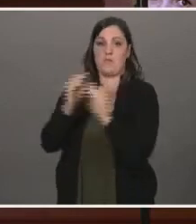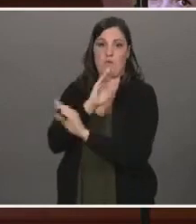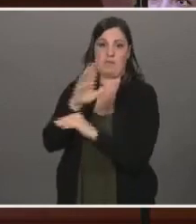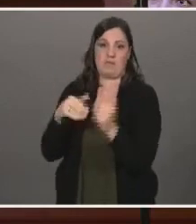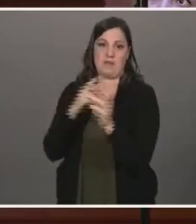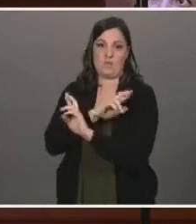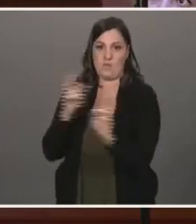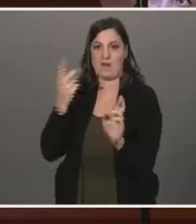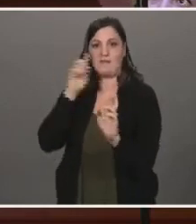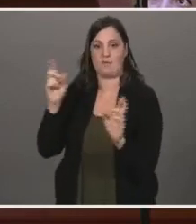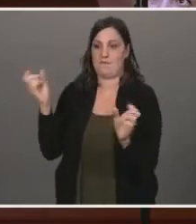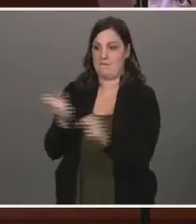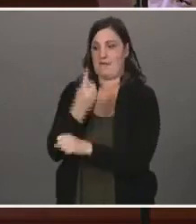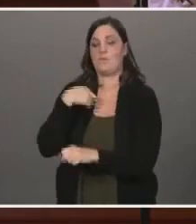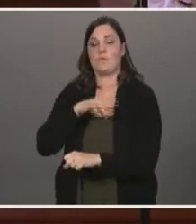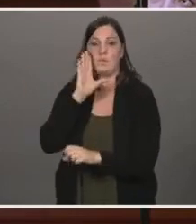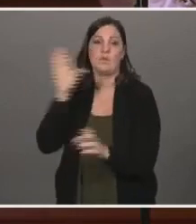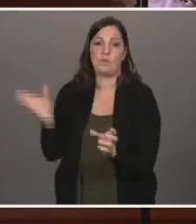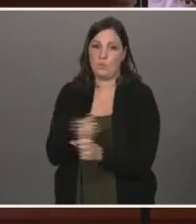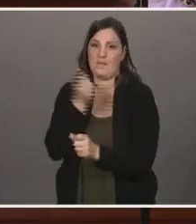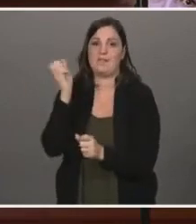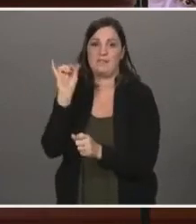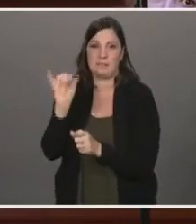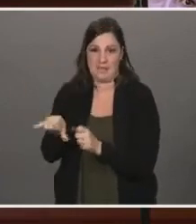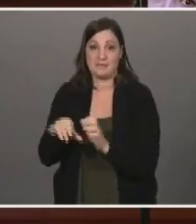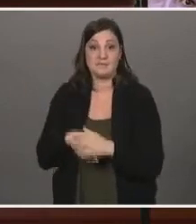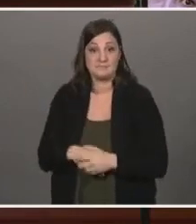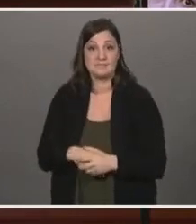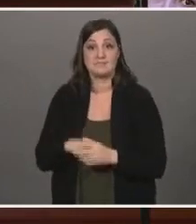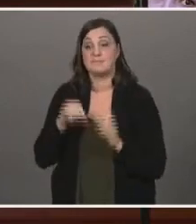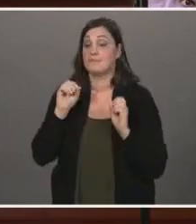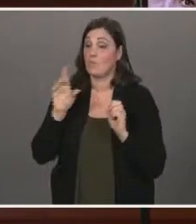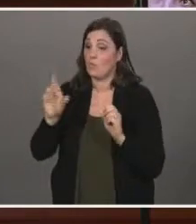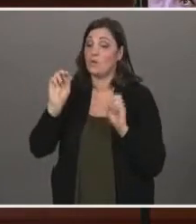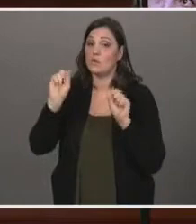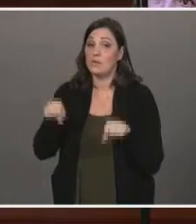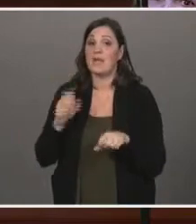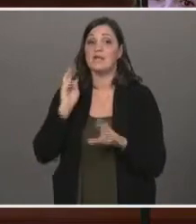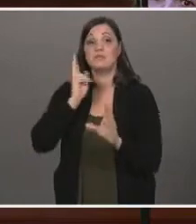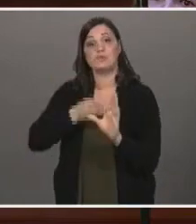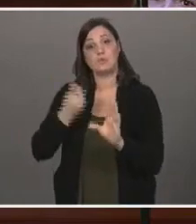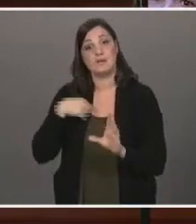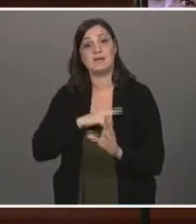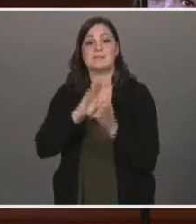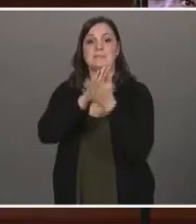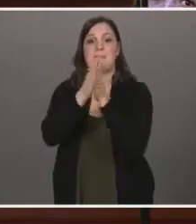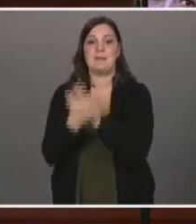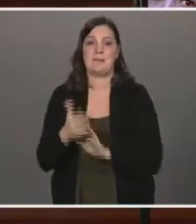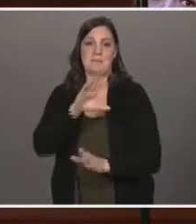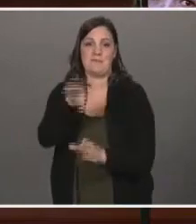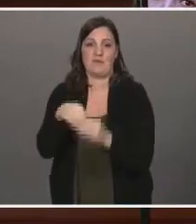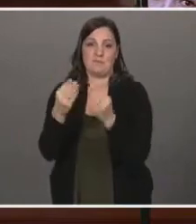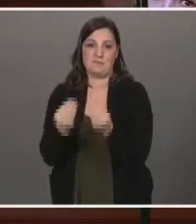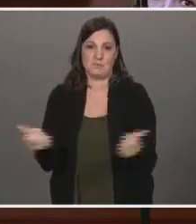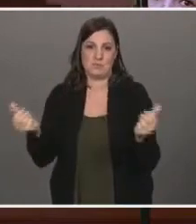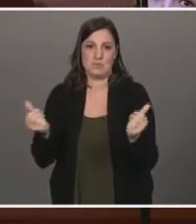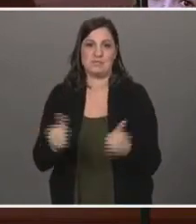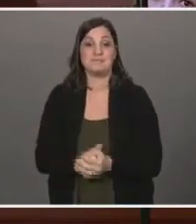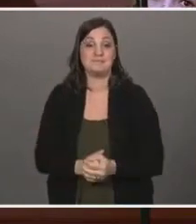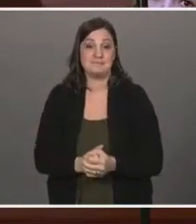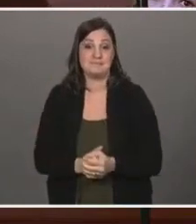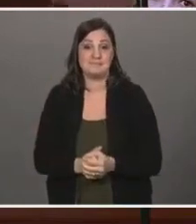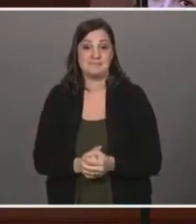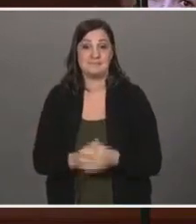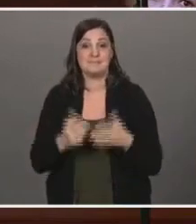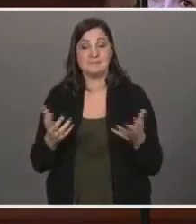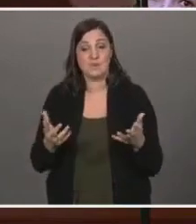for a fight, and we will win. Or you can join us and be part of the solution. With this in mind,